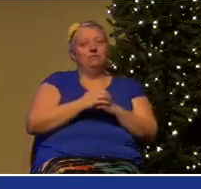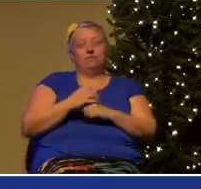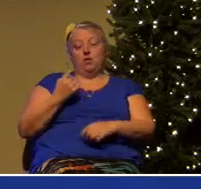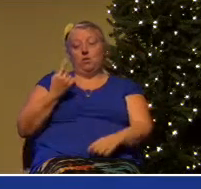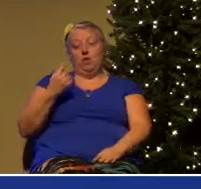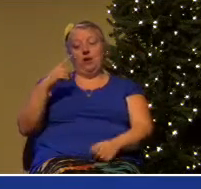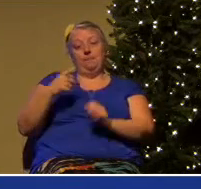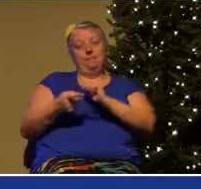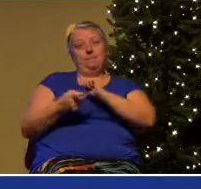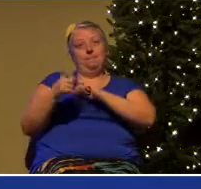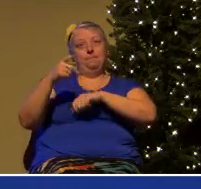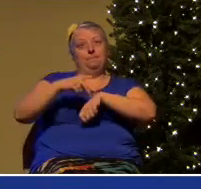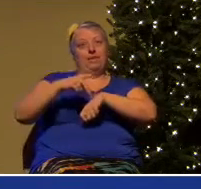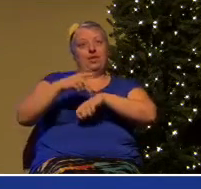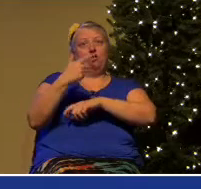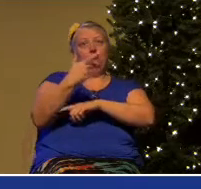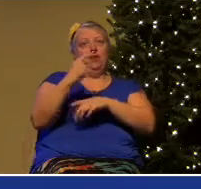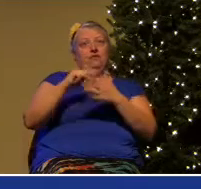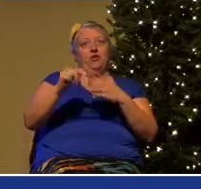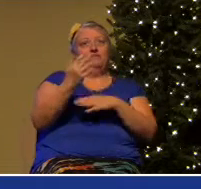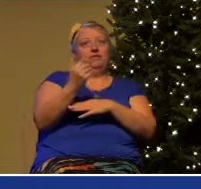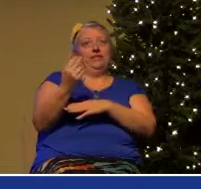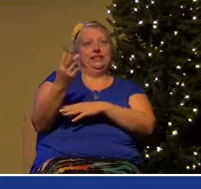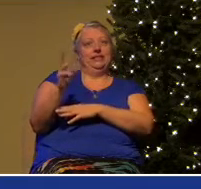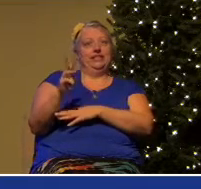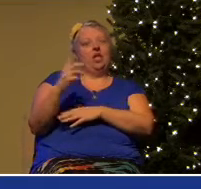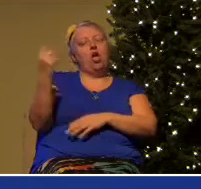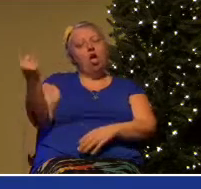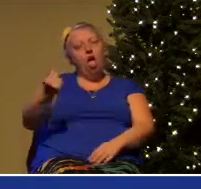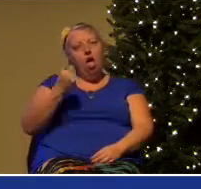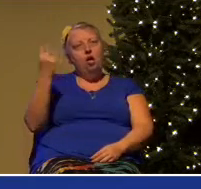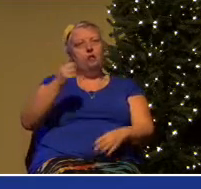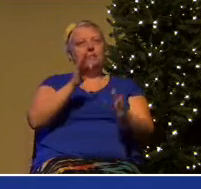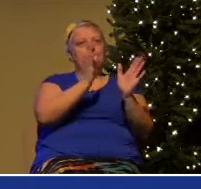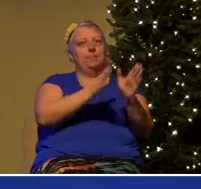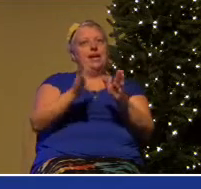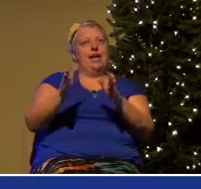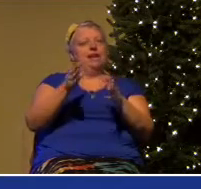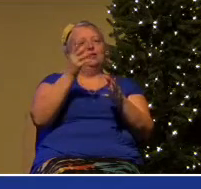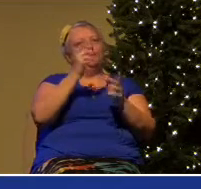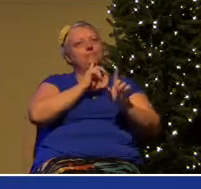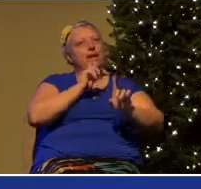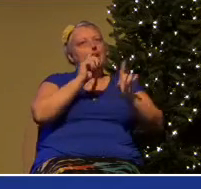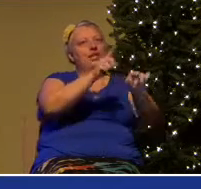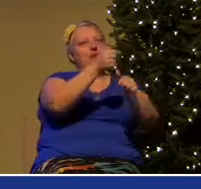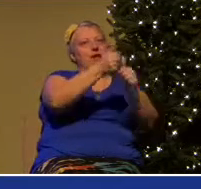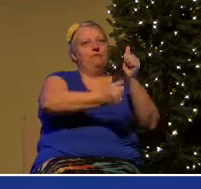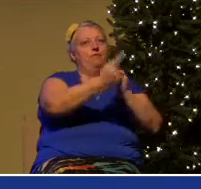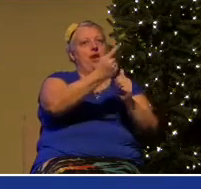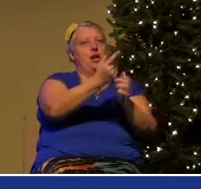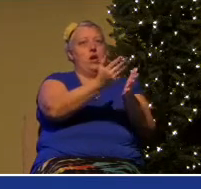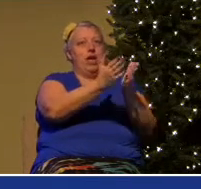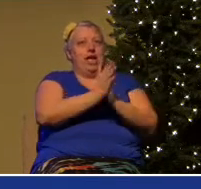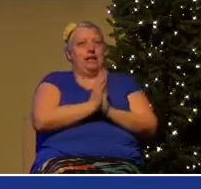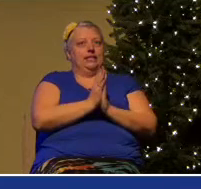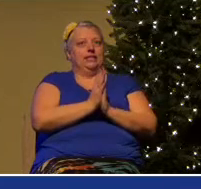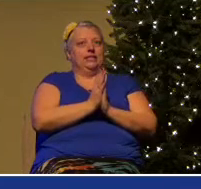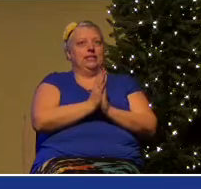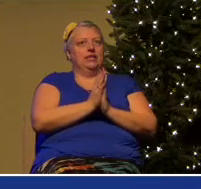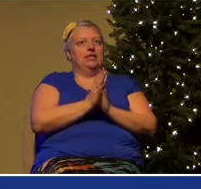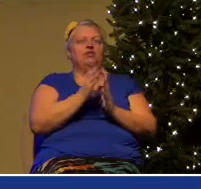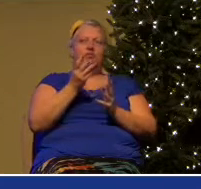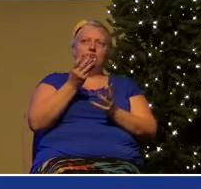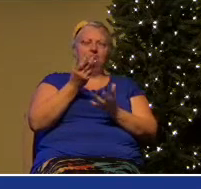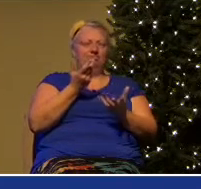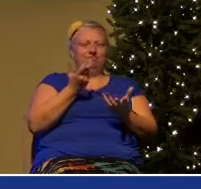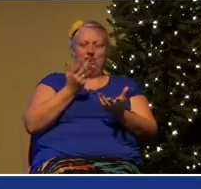15 and 16. Always be prepared to give an answer to everyone who asks you to give the reason for the hope that you